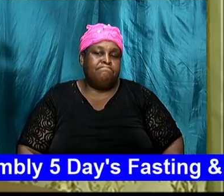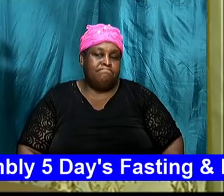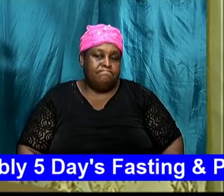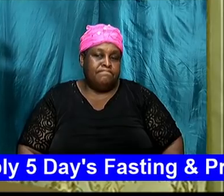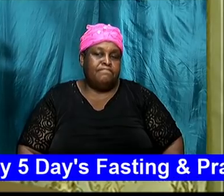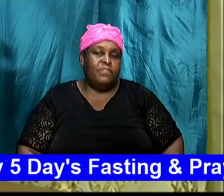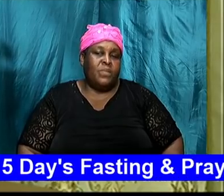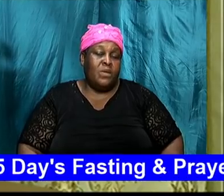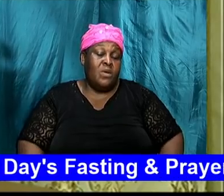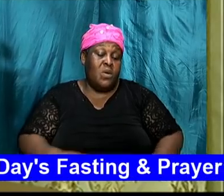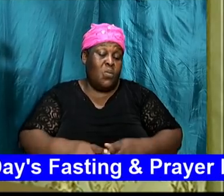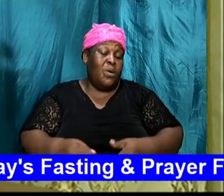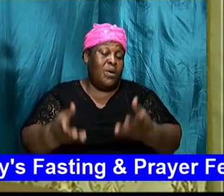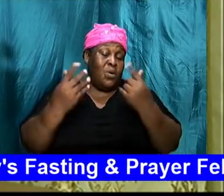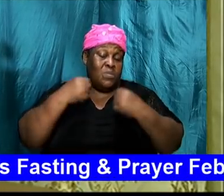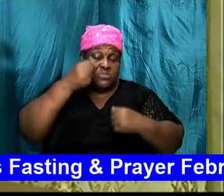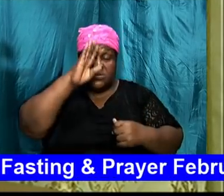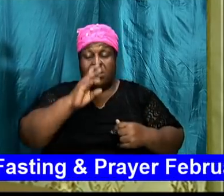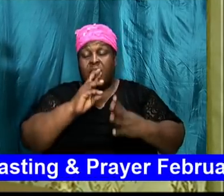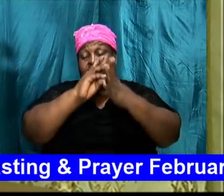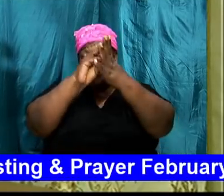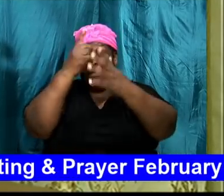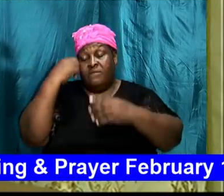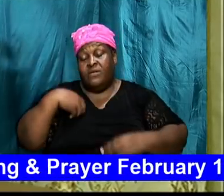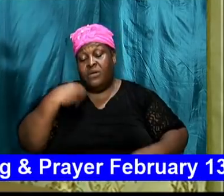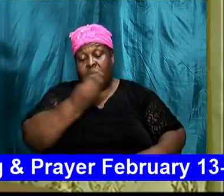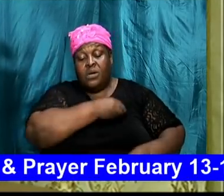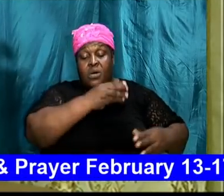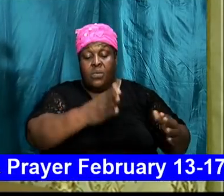when it comes to God's will for our life